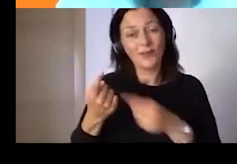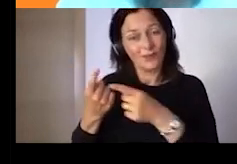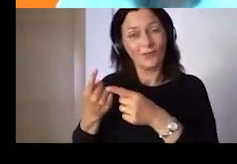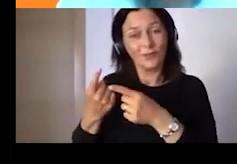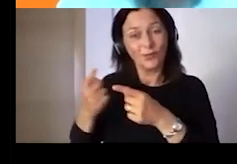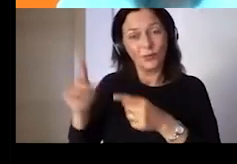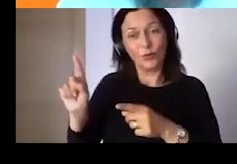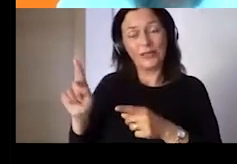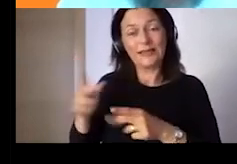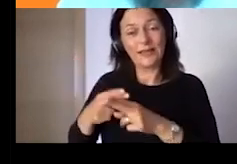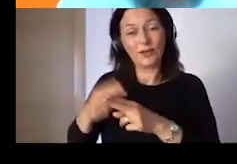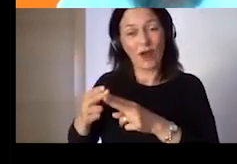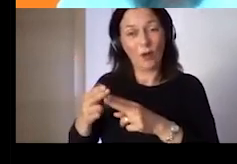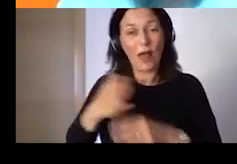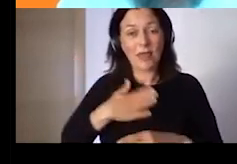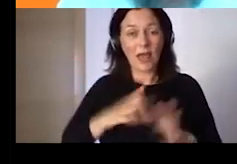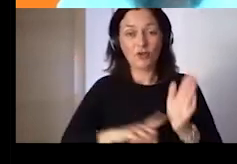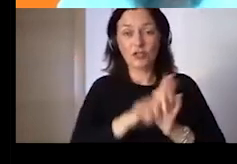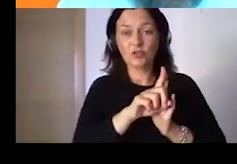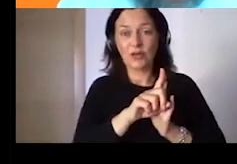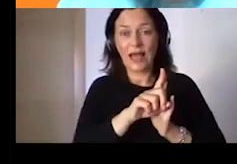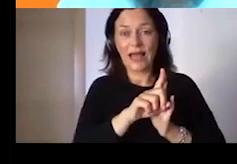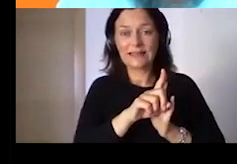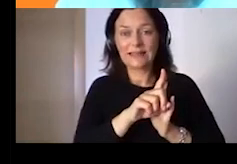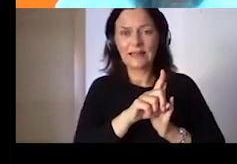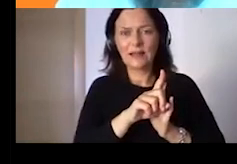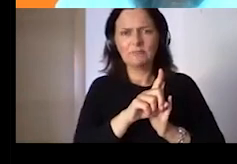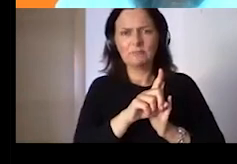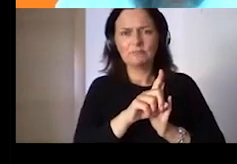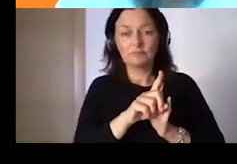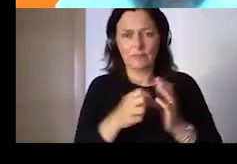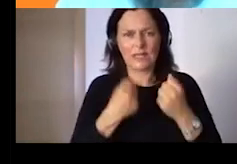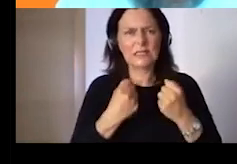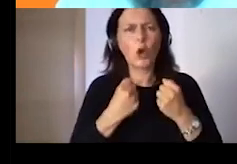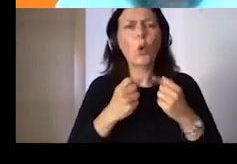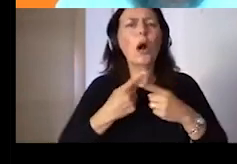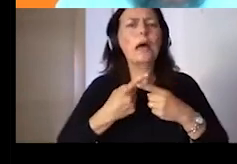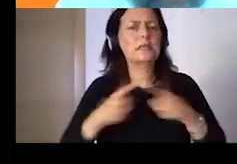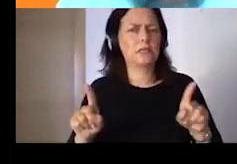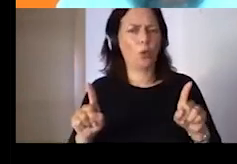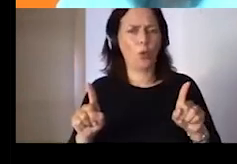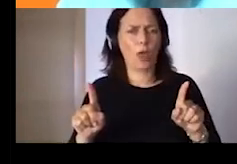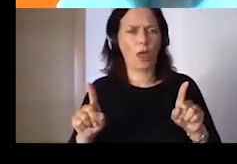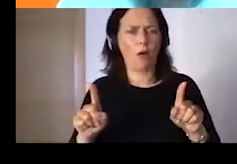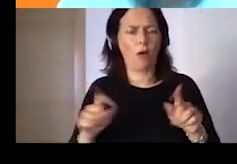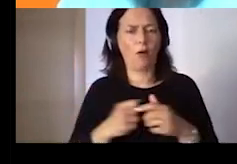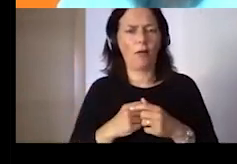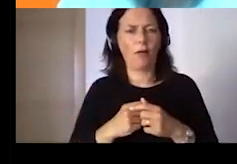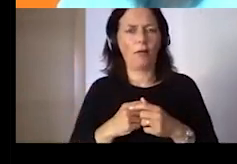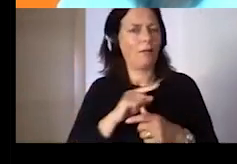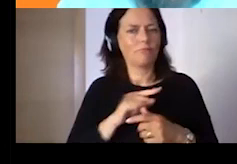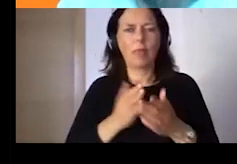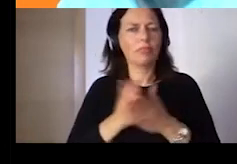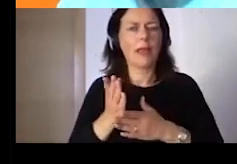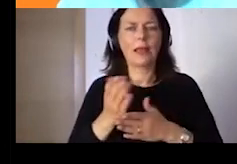the online progress of the society, the digital progress of the society.